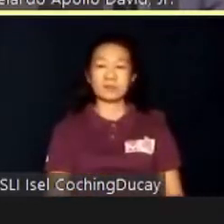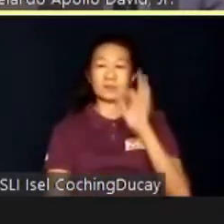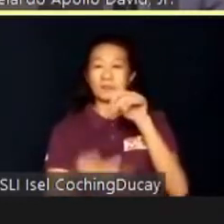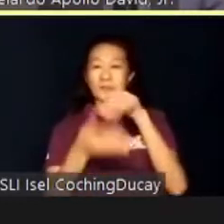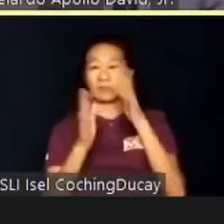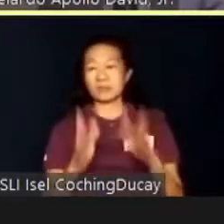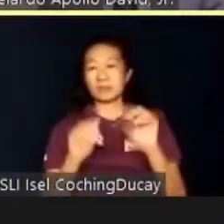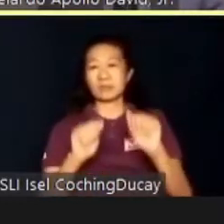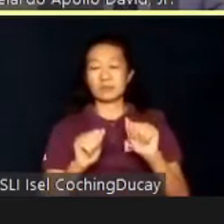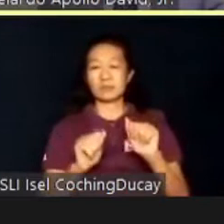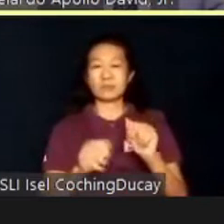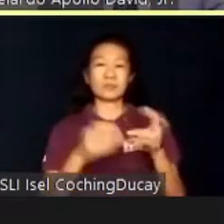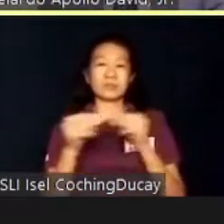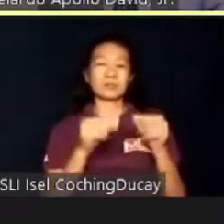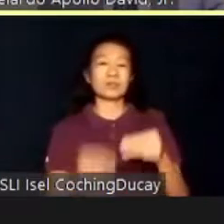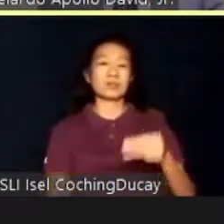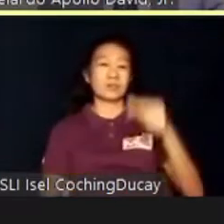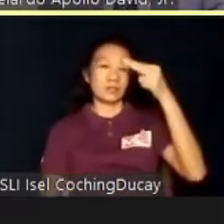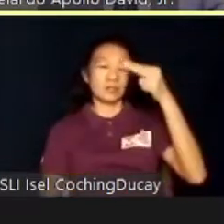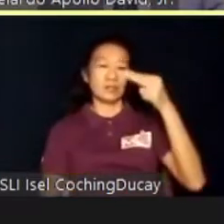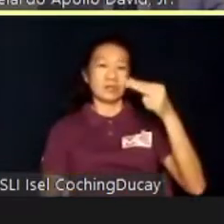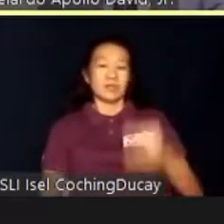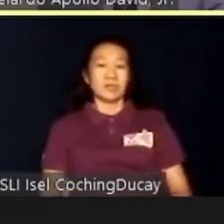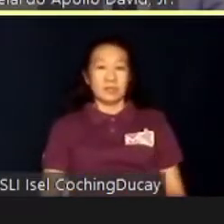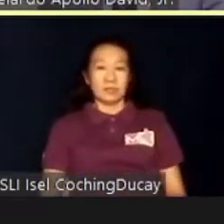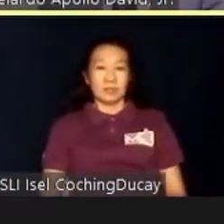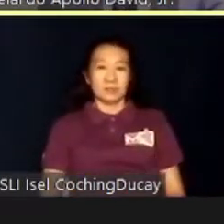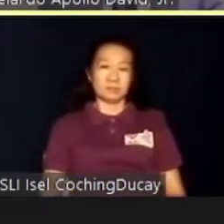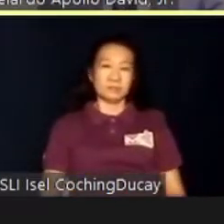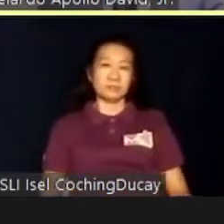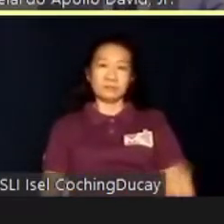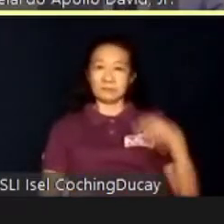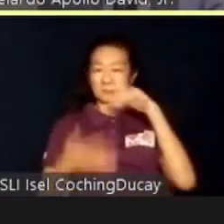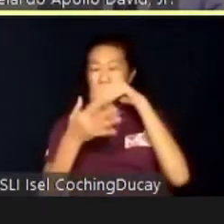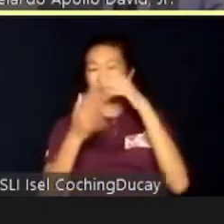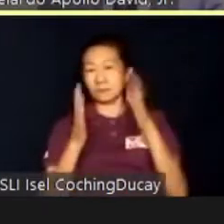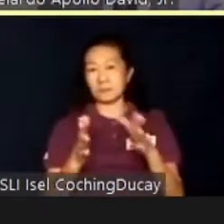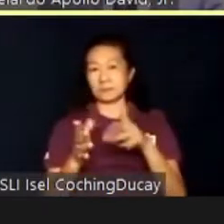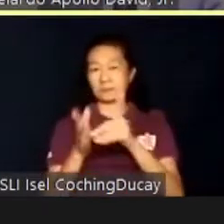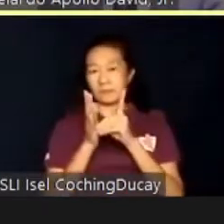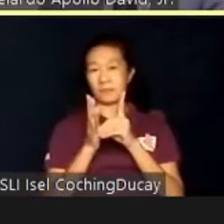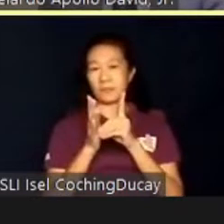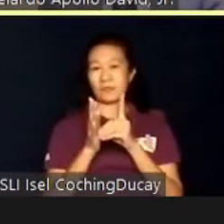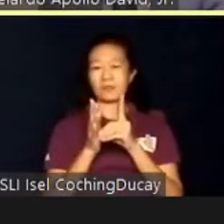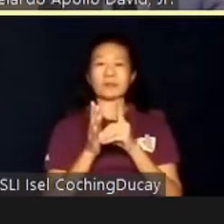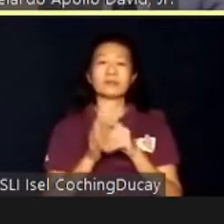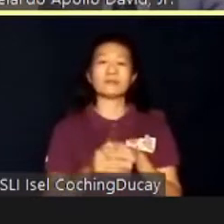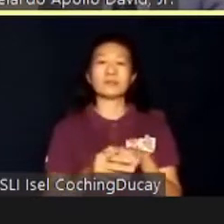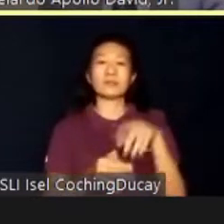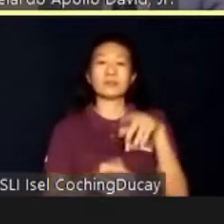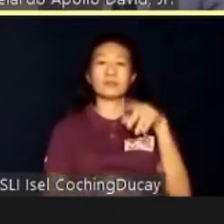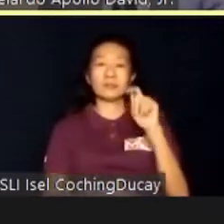is capable of managing higher academic demands, he or she may undergo a TEP